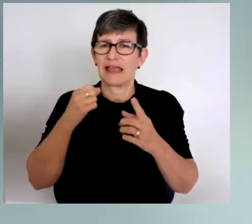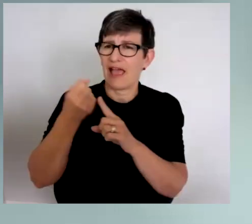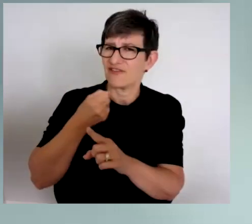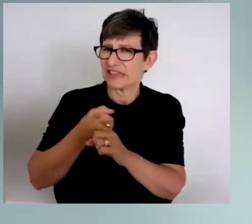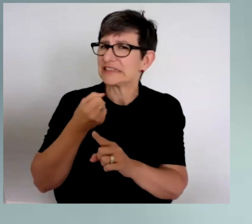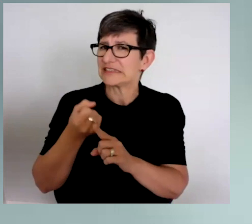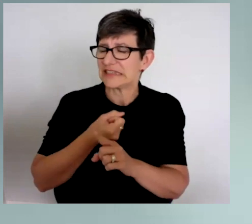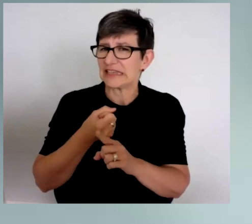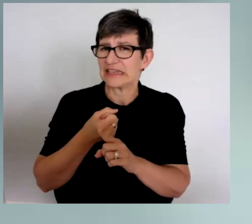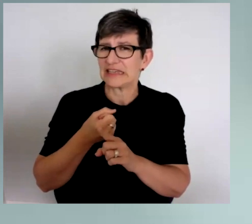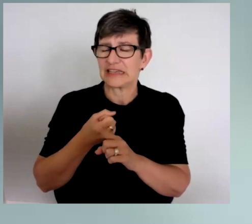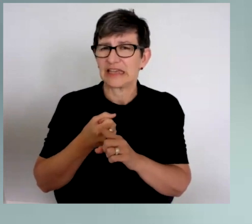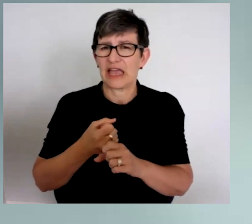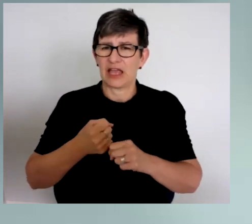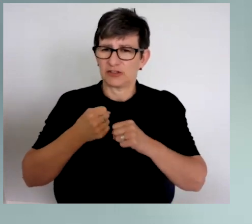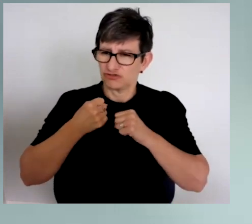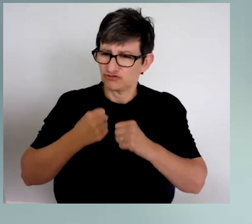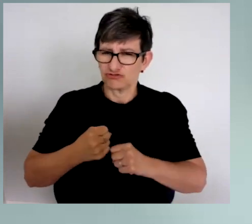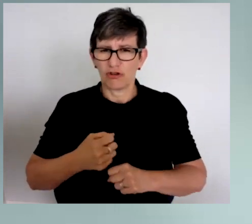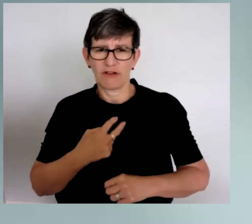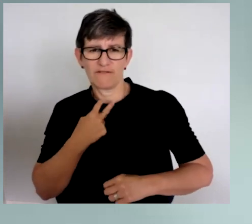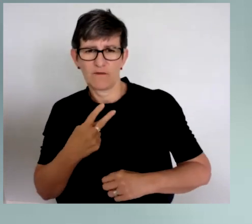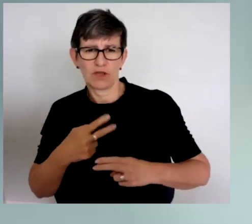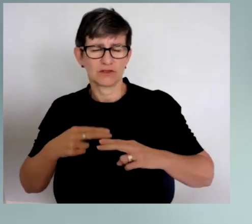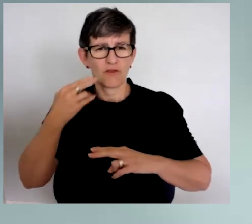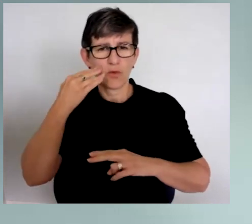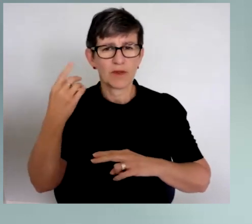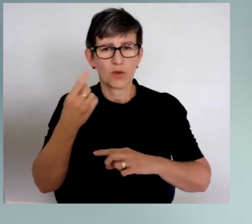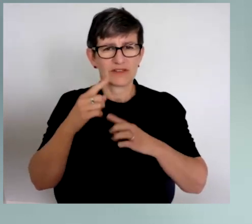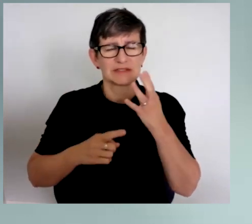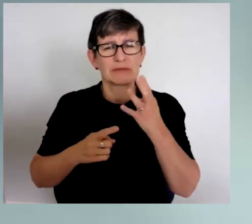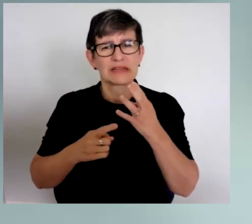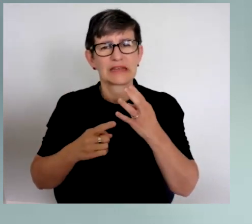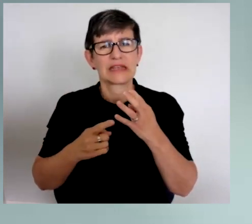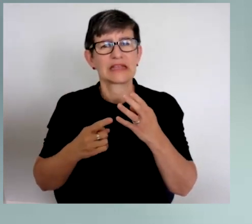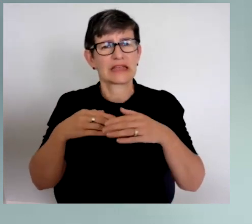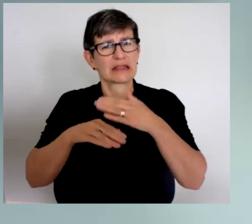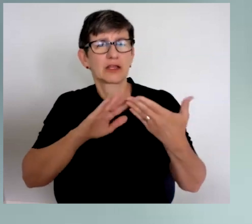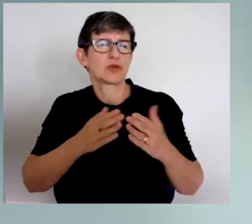and the strong voices of women with disability in the community.